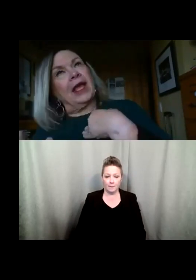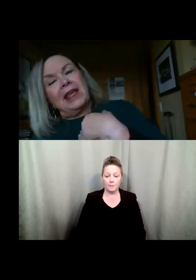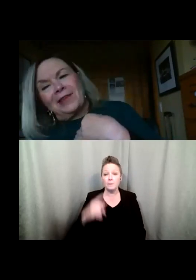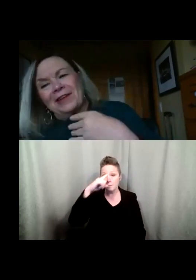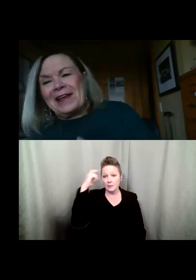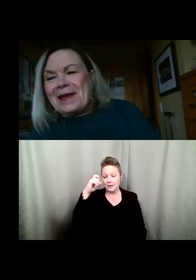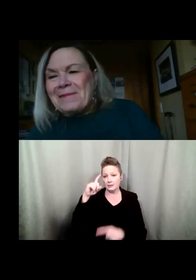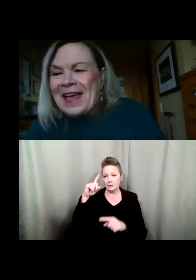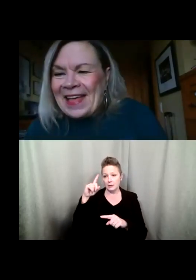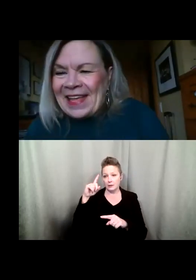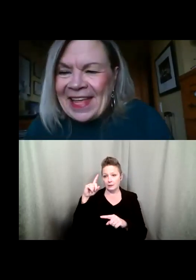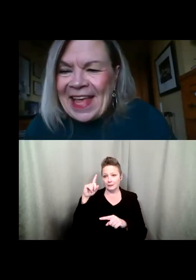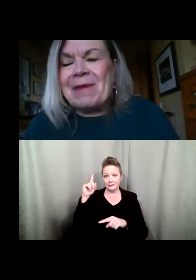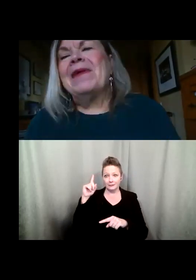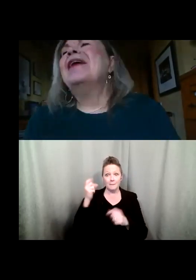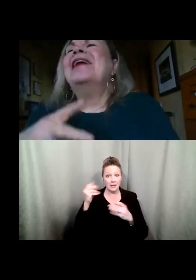talk either